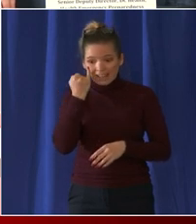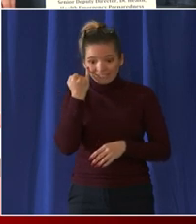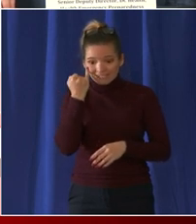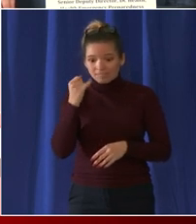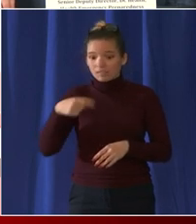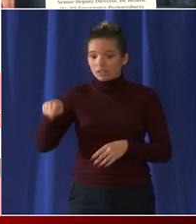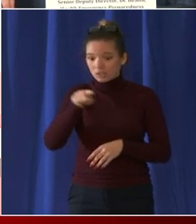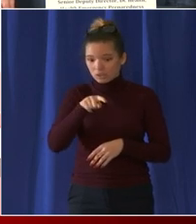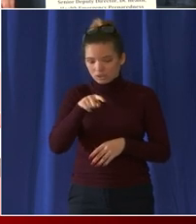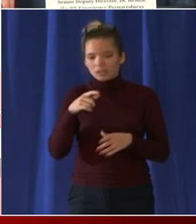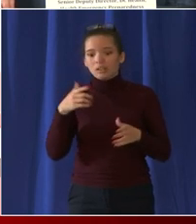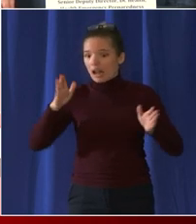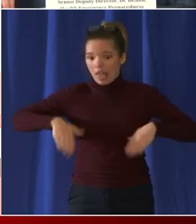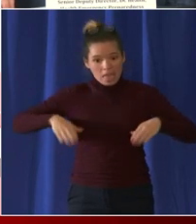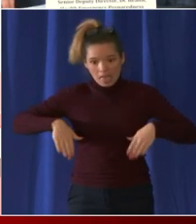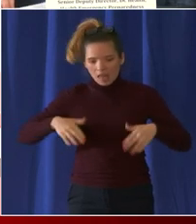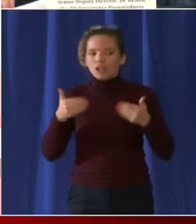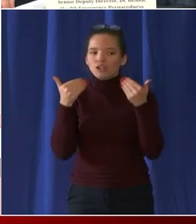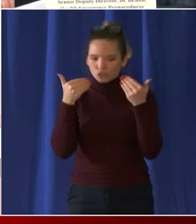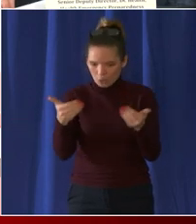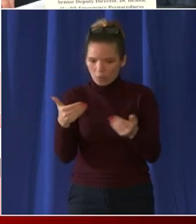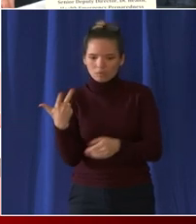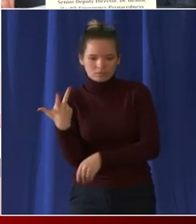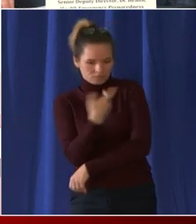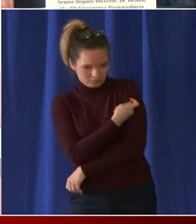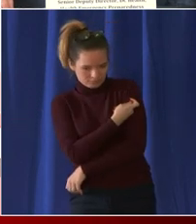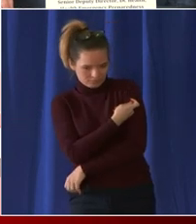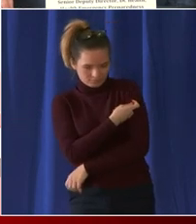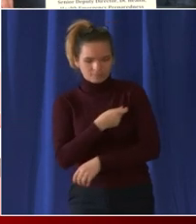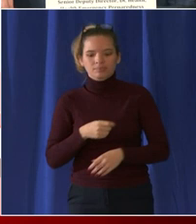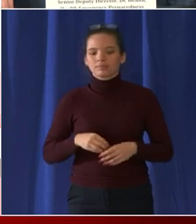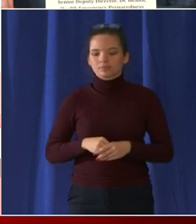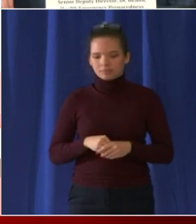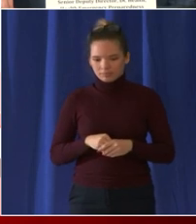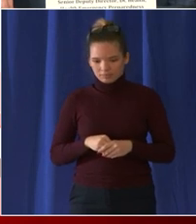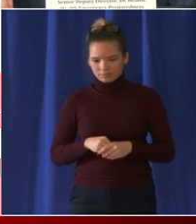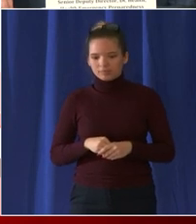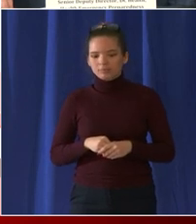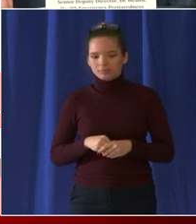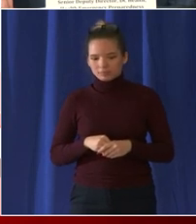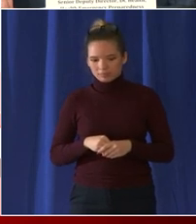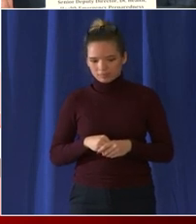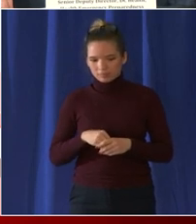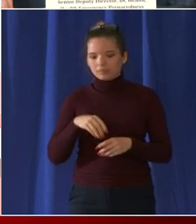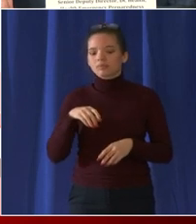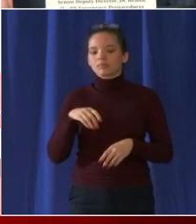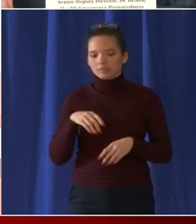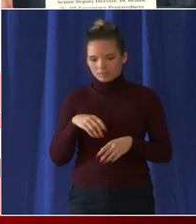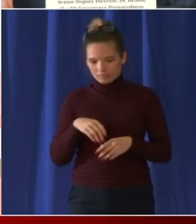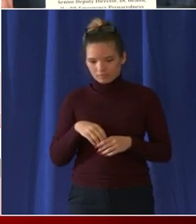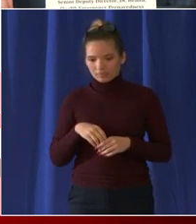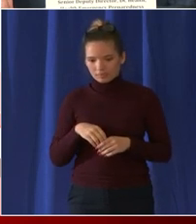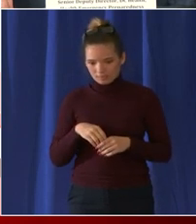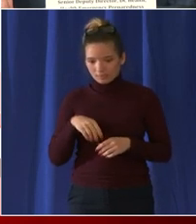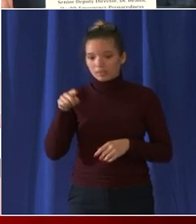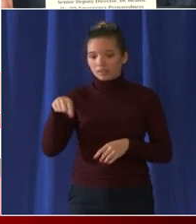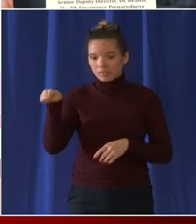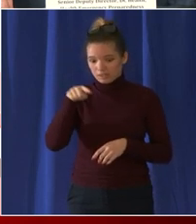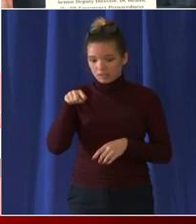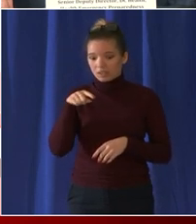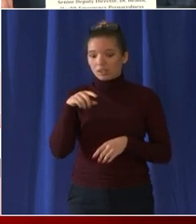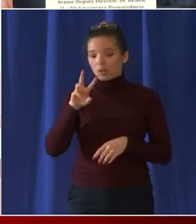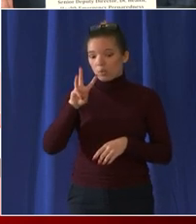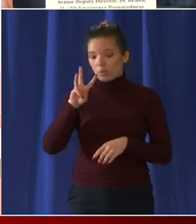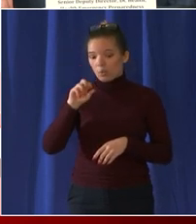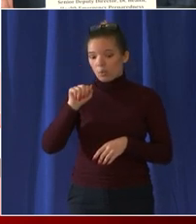know that yesterday CDC director Walensky signed off that 12 to 15 year olds can now get